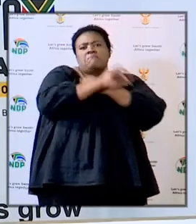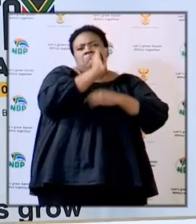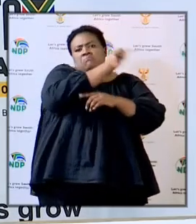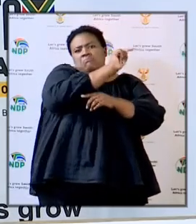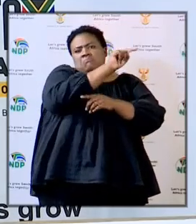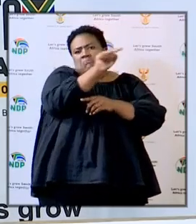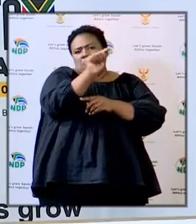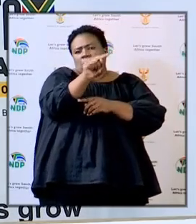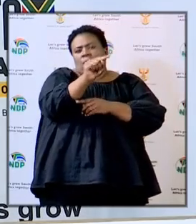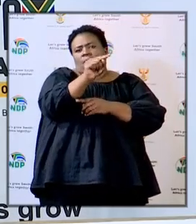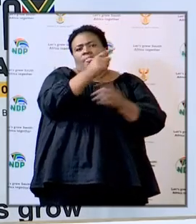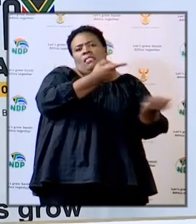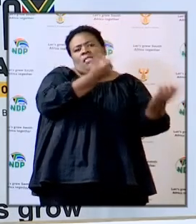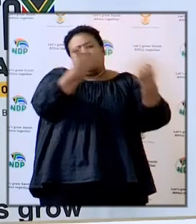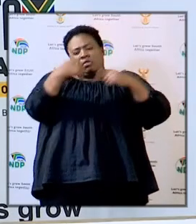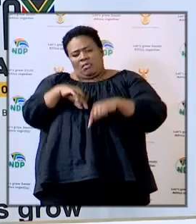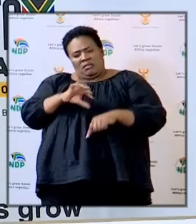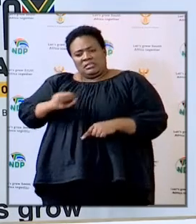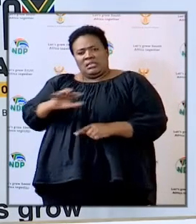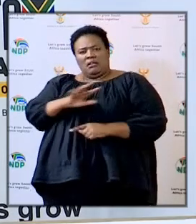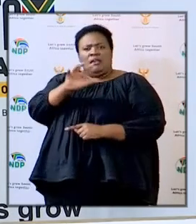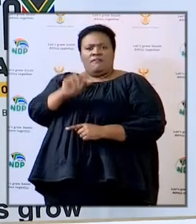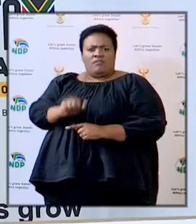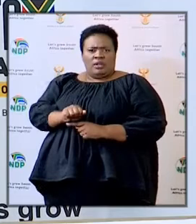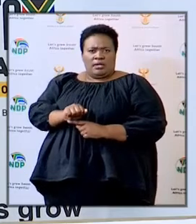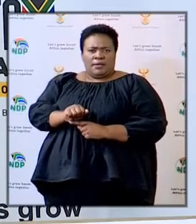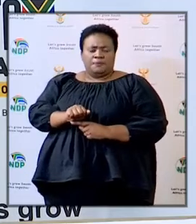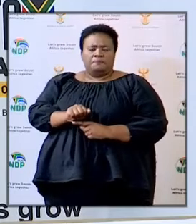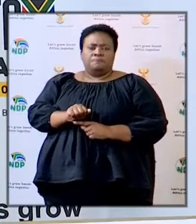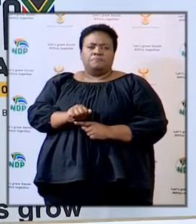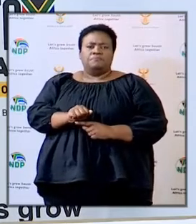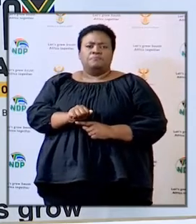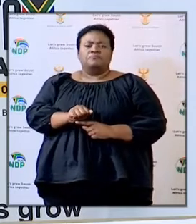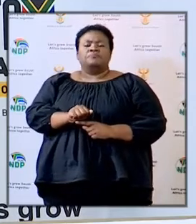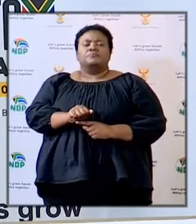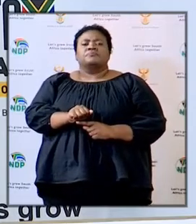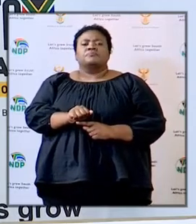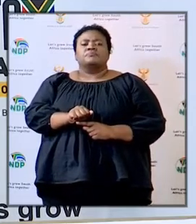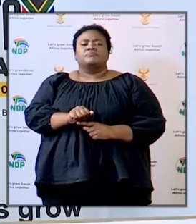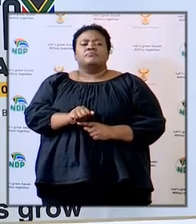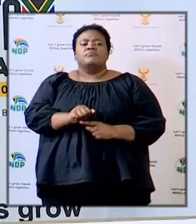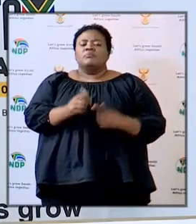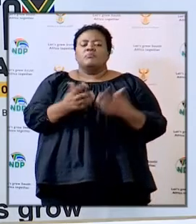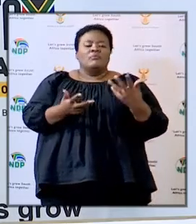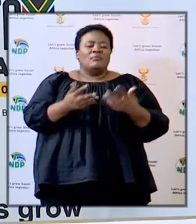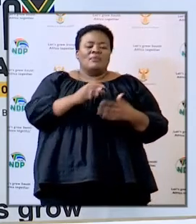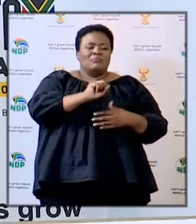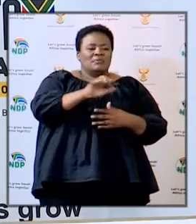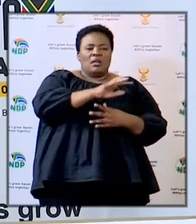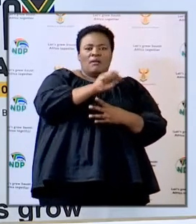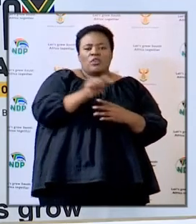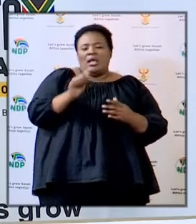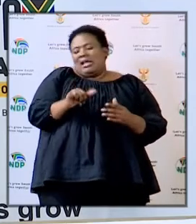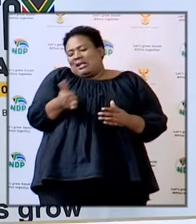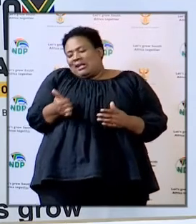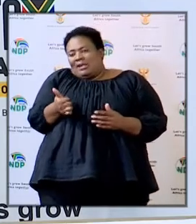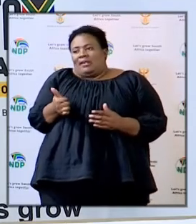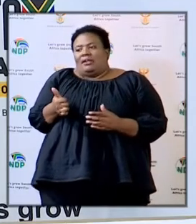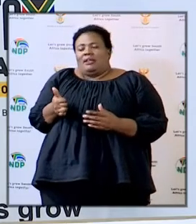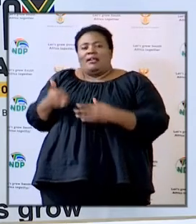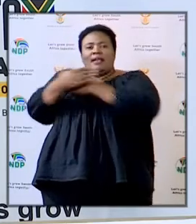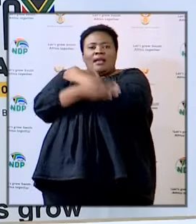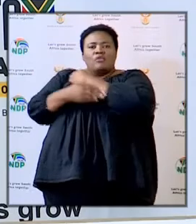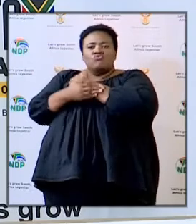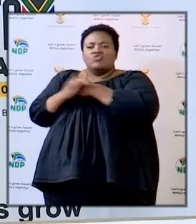from other countries coming to the country learners who are crossing borders between South Africa and neighboring countries